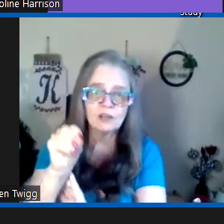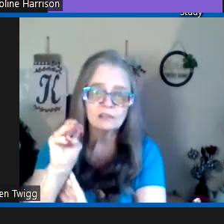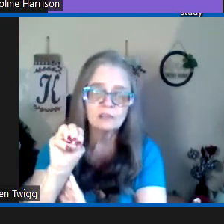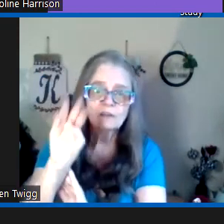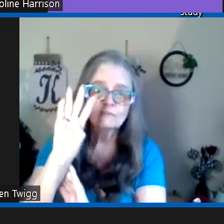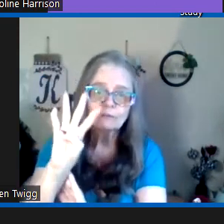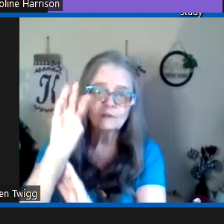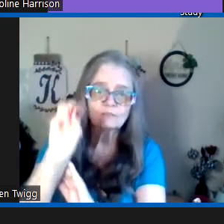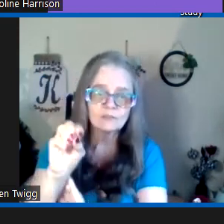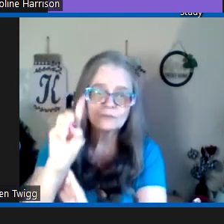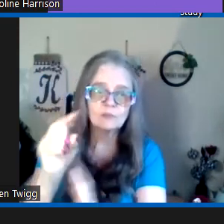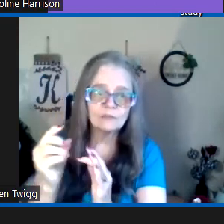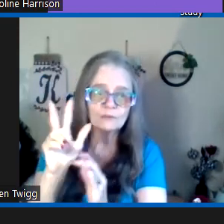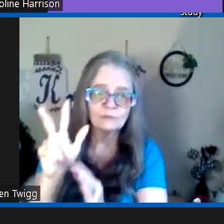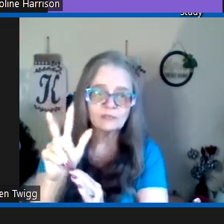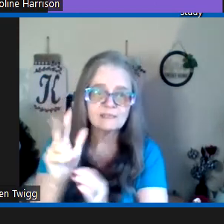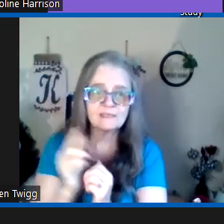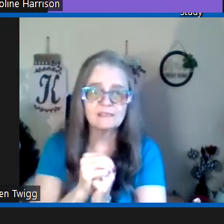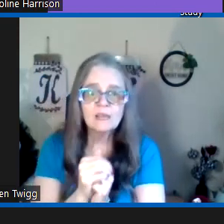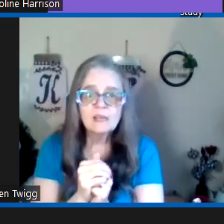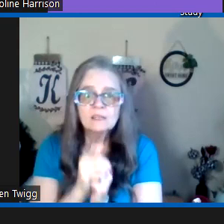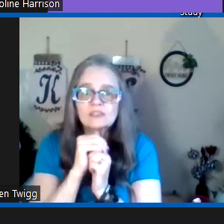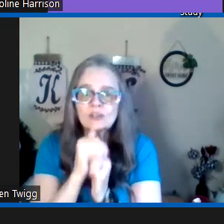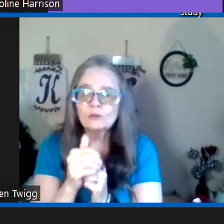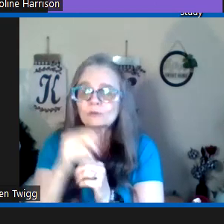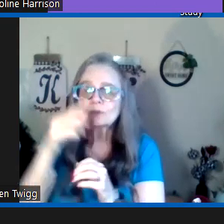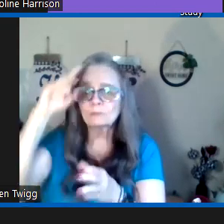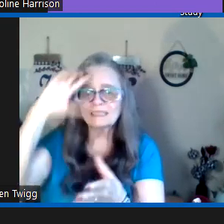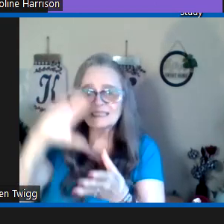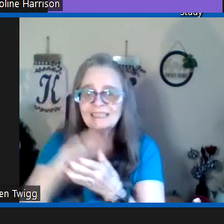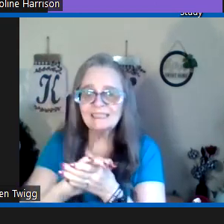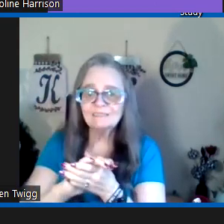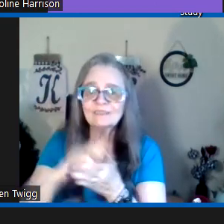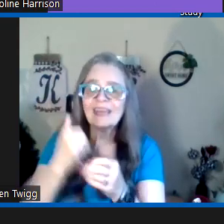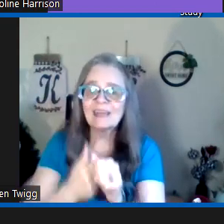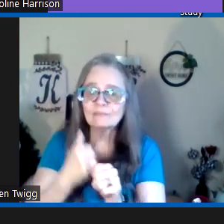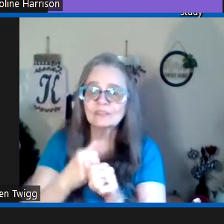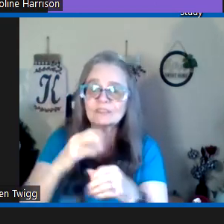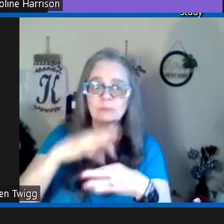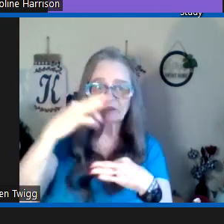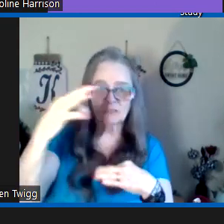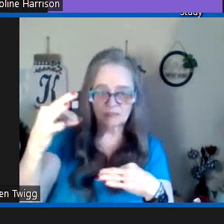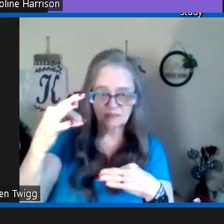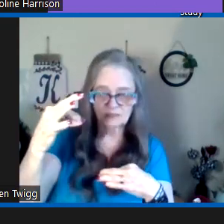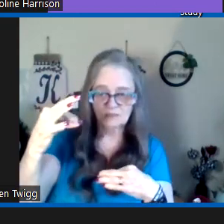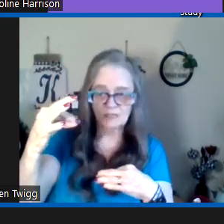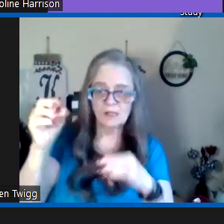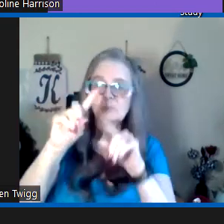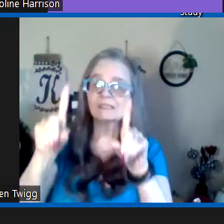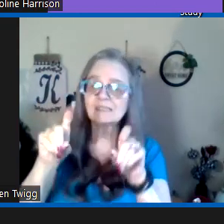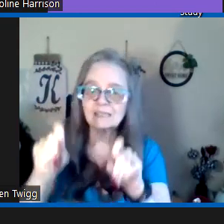first john four verse one through three he says don't believe every spirit